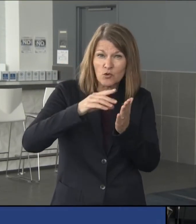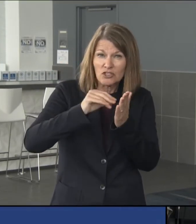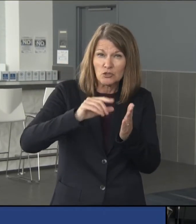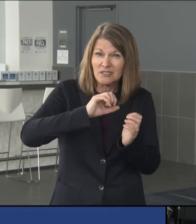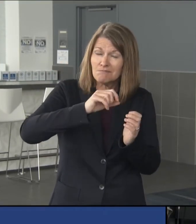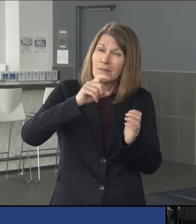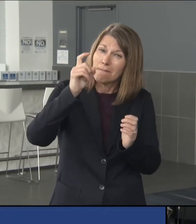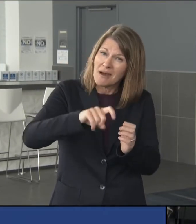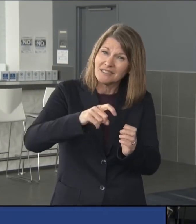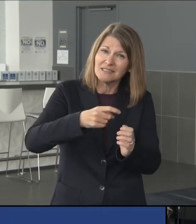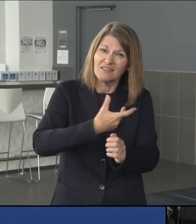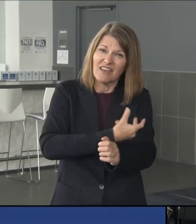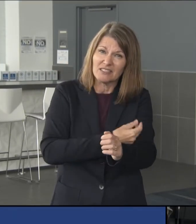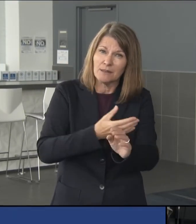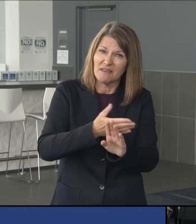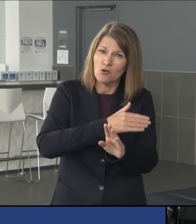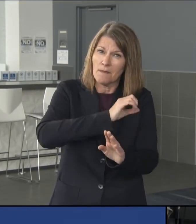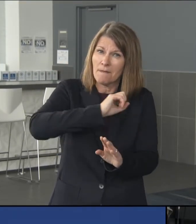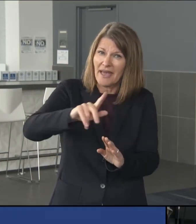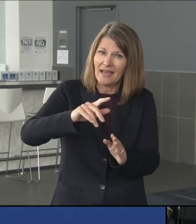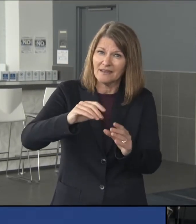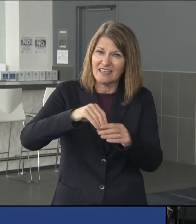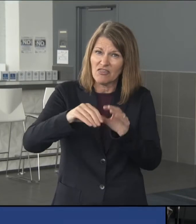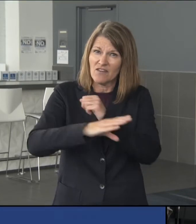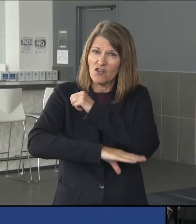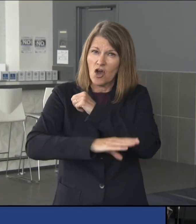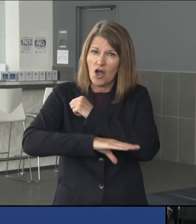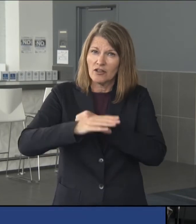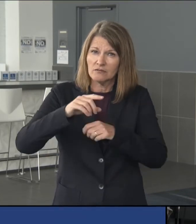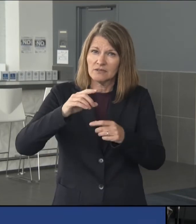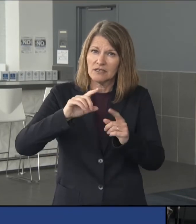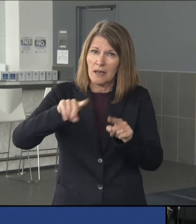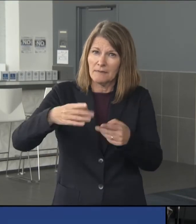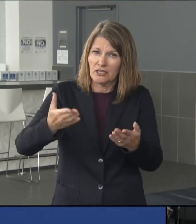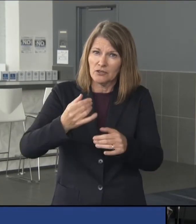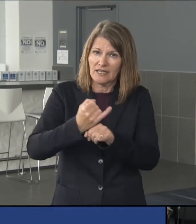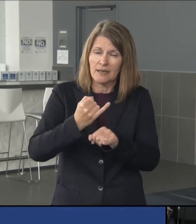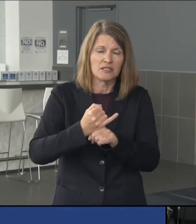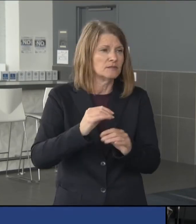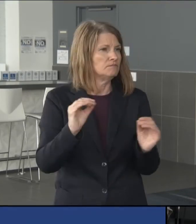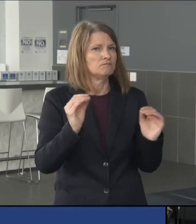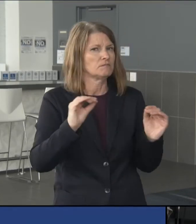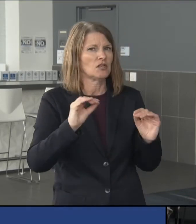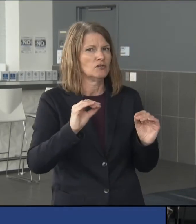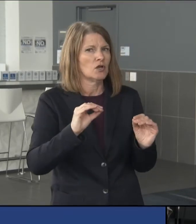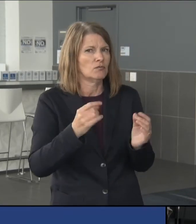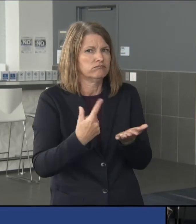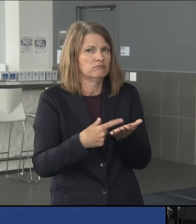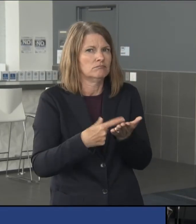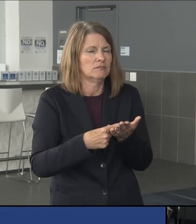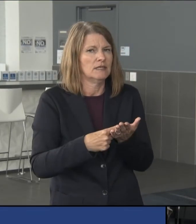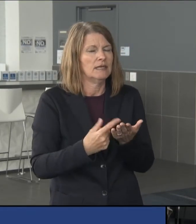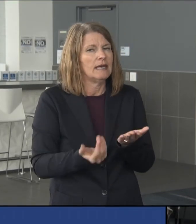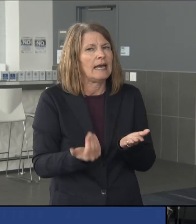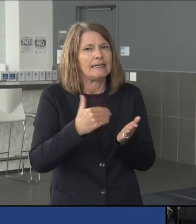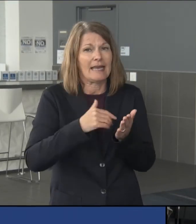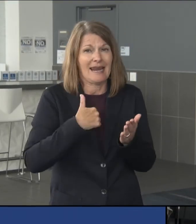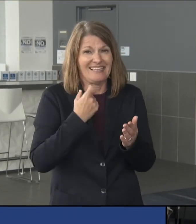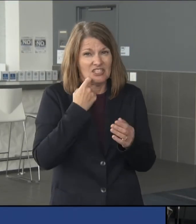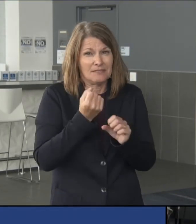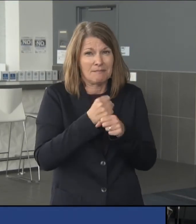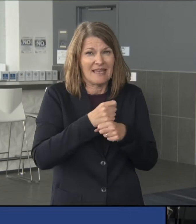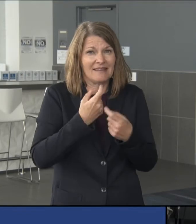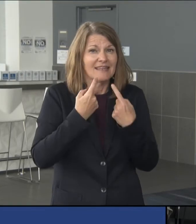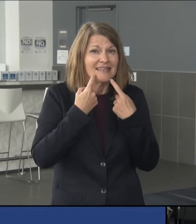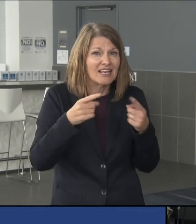returning to campus on fall? No, I have not. Is that on your agenda at all? No. I mean, again, I made the announcement yesterday